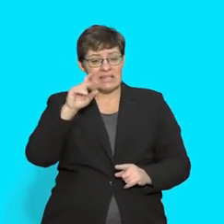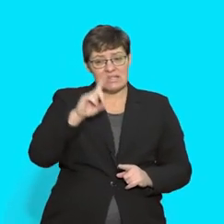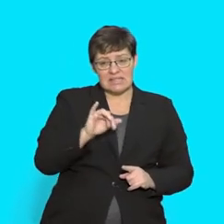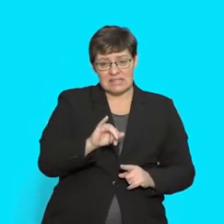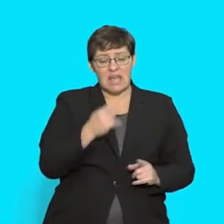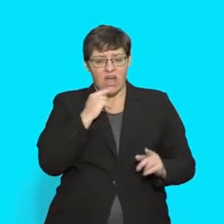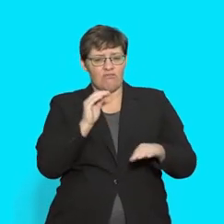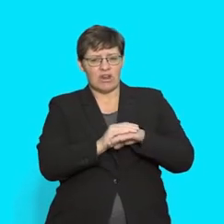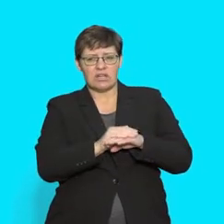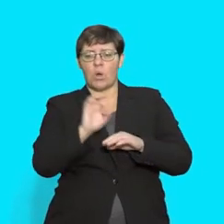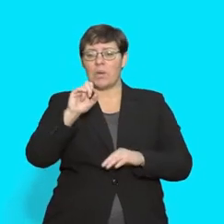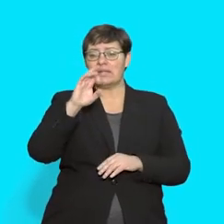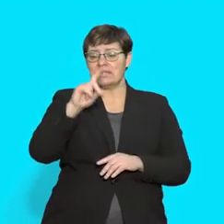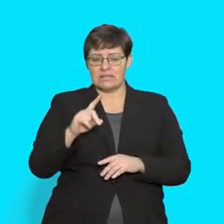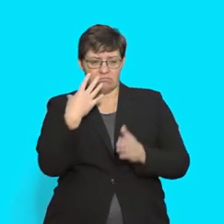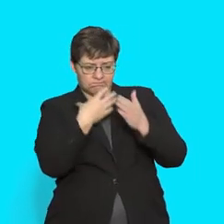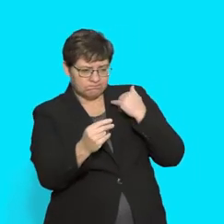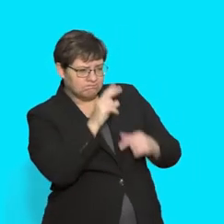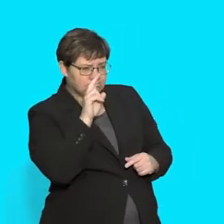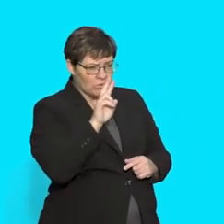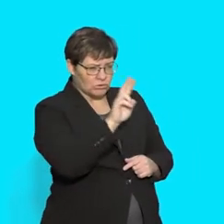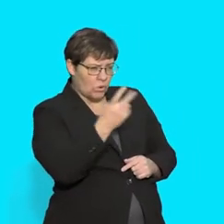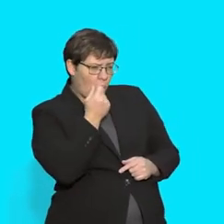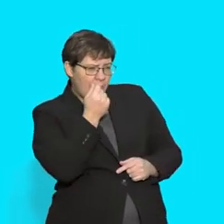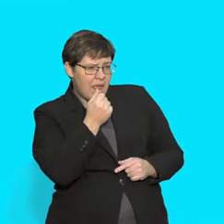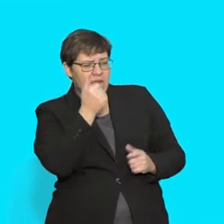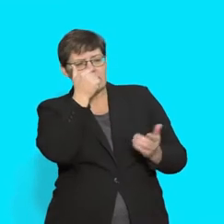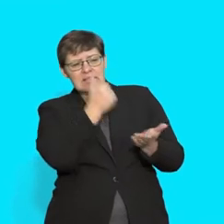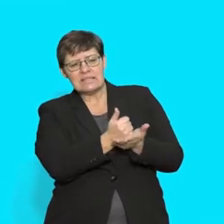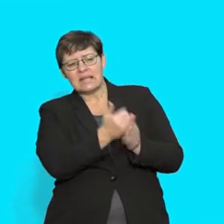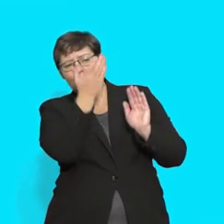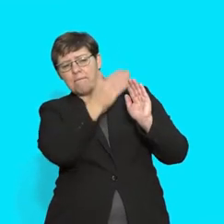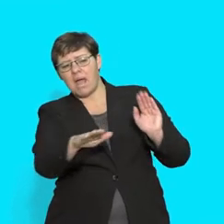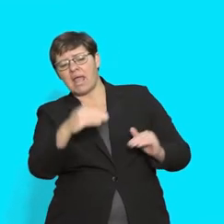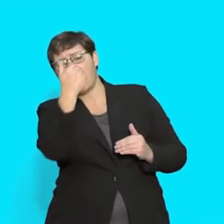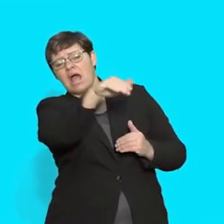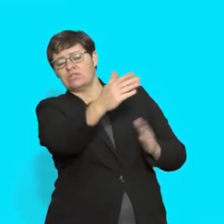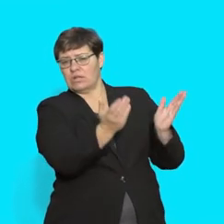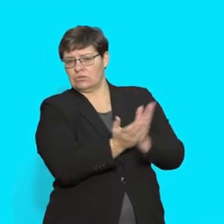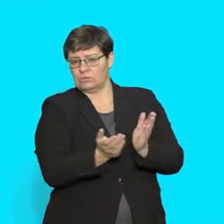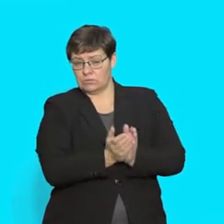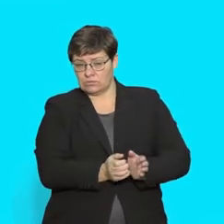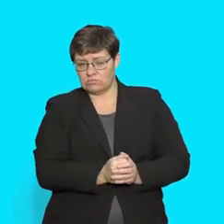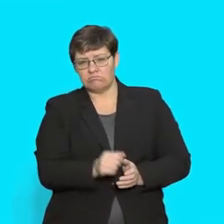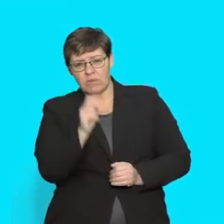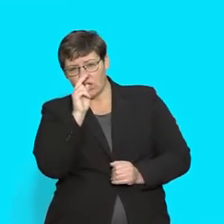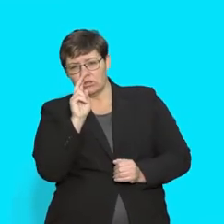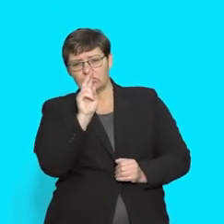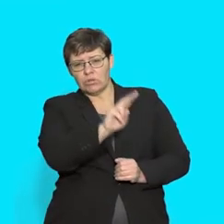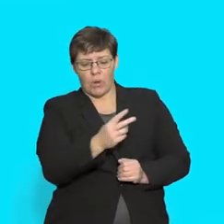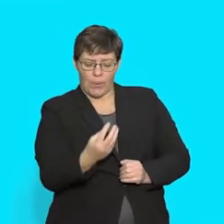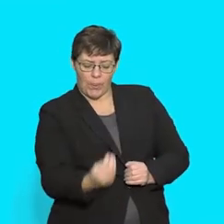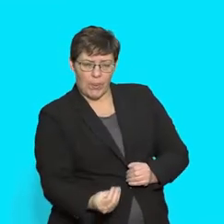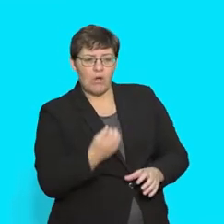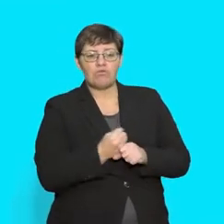went out for their 10 o'clock break, they saw a man sitting in a big bucky just outside the school. They saw him call a